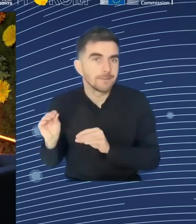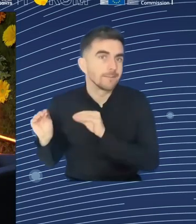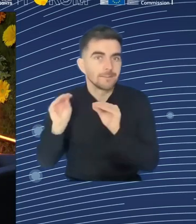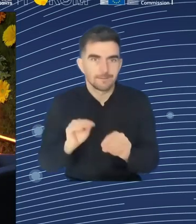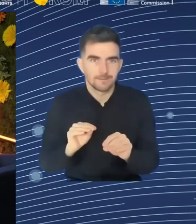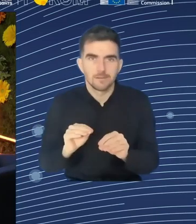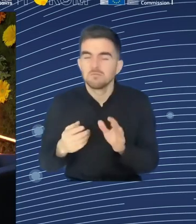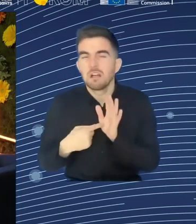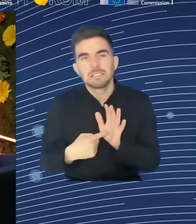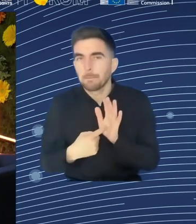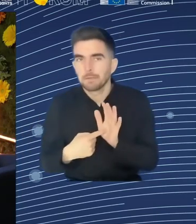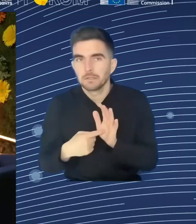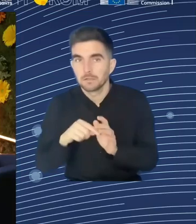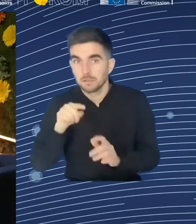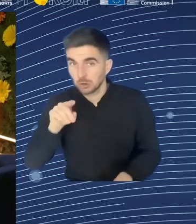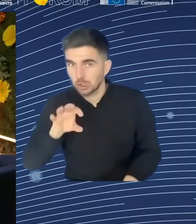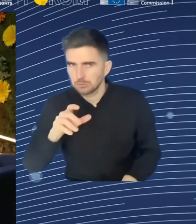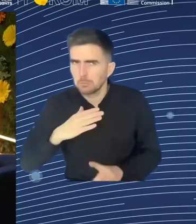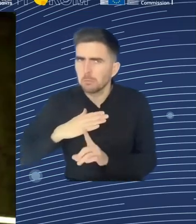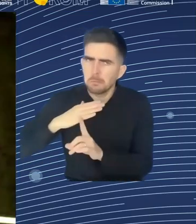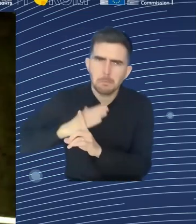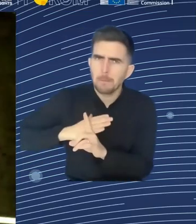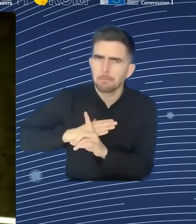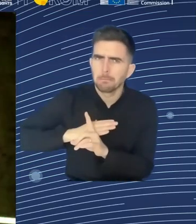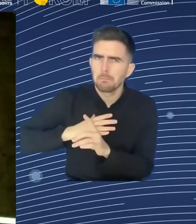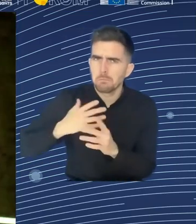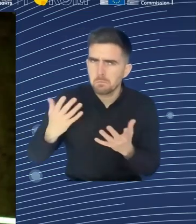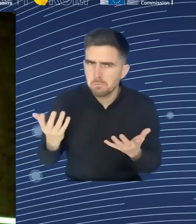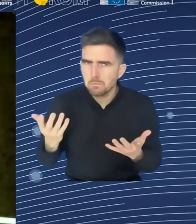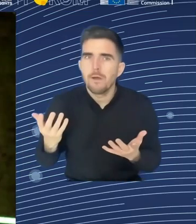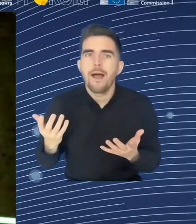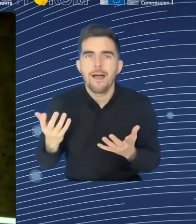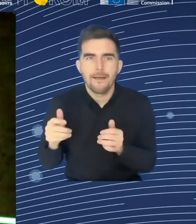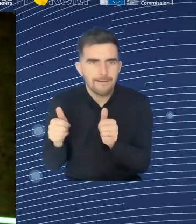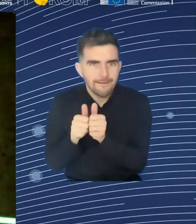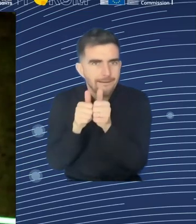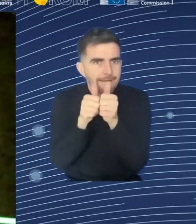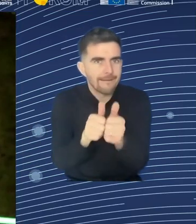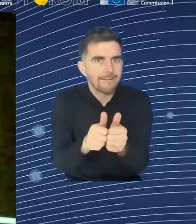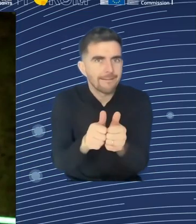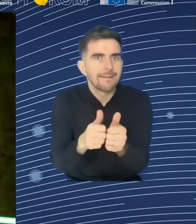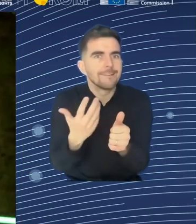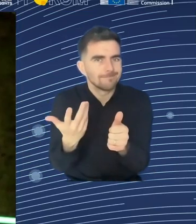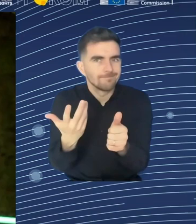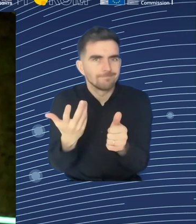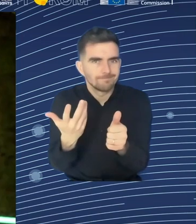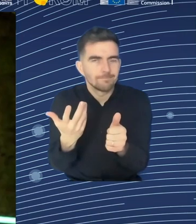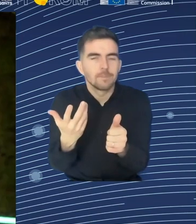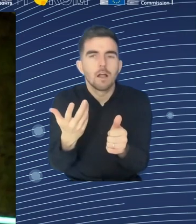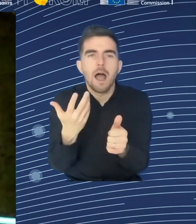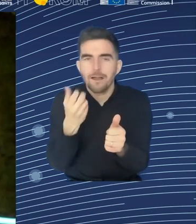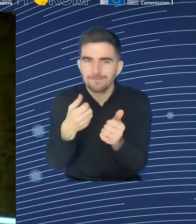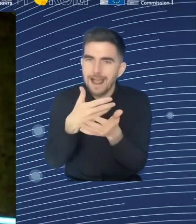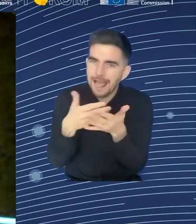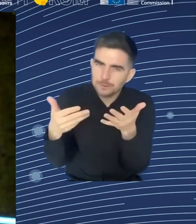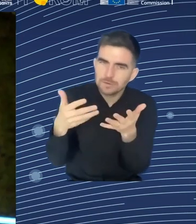normal in this country or in the EU to work that has to overcome. And I think I even remember